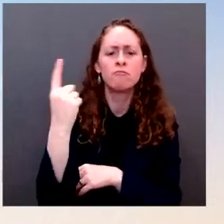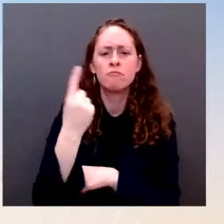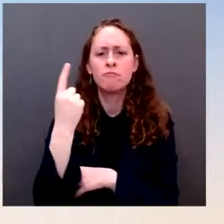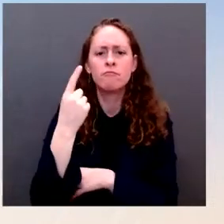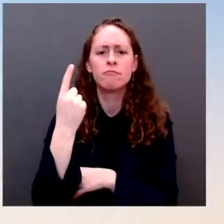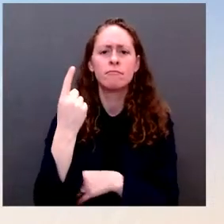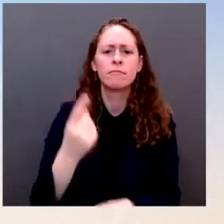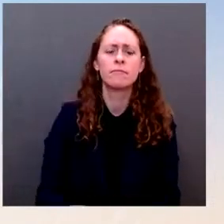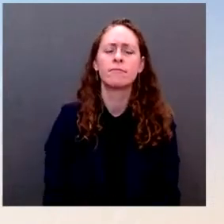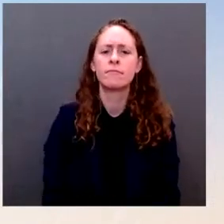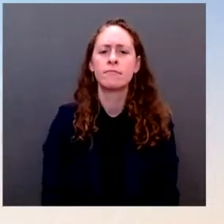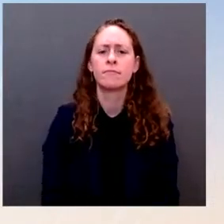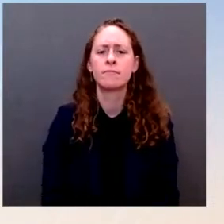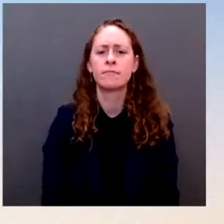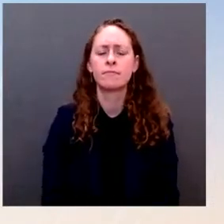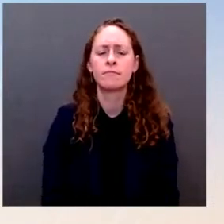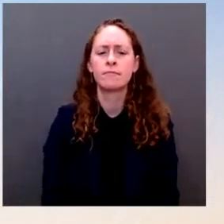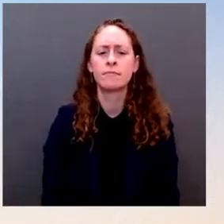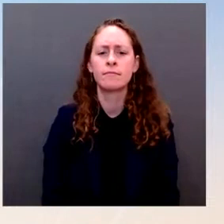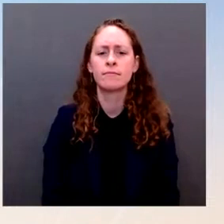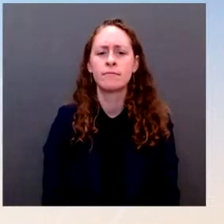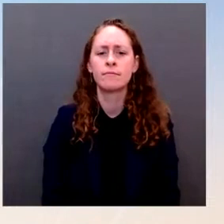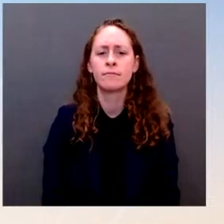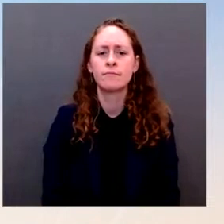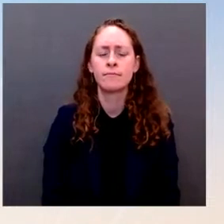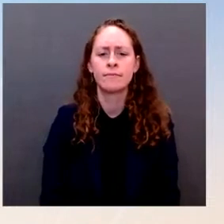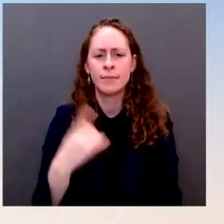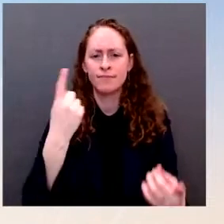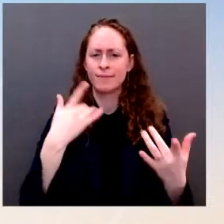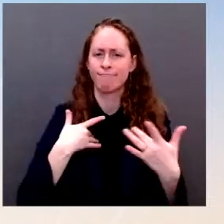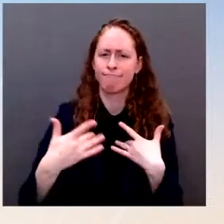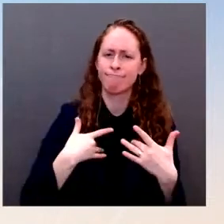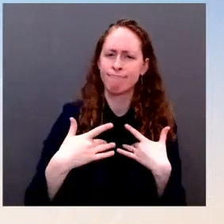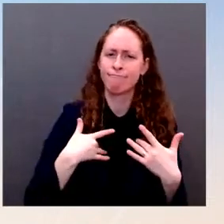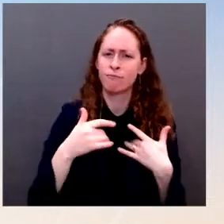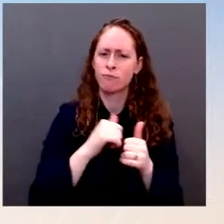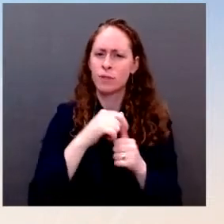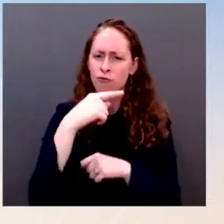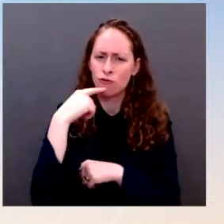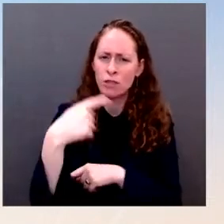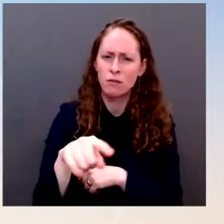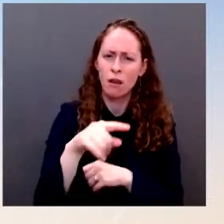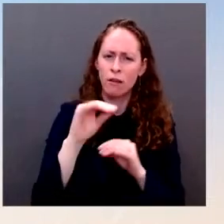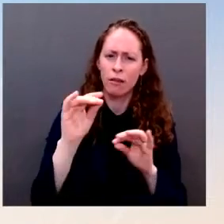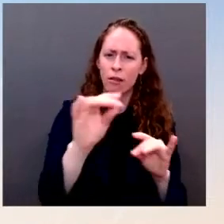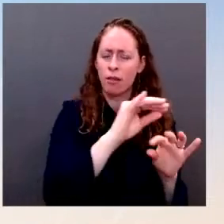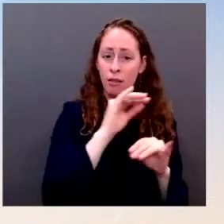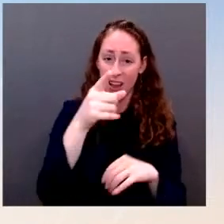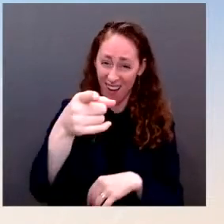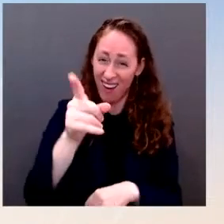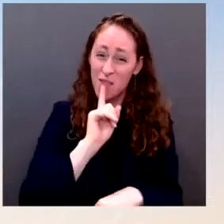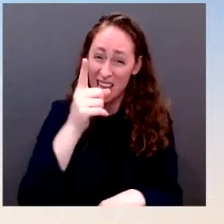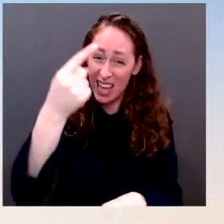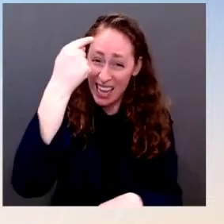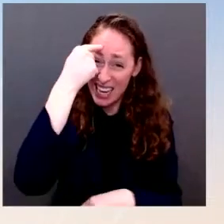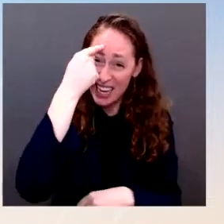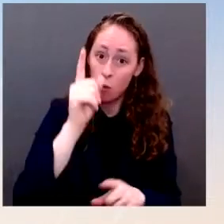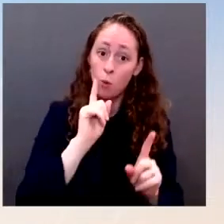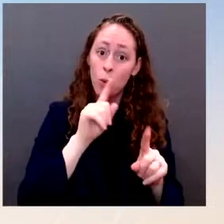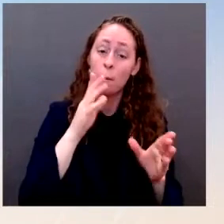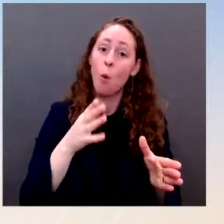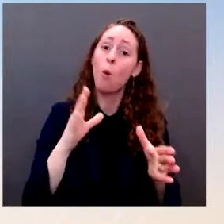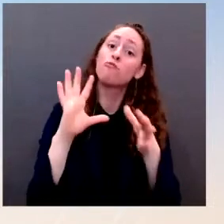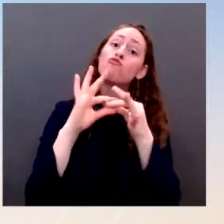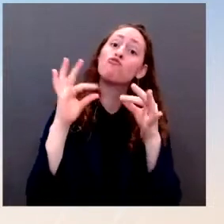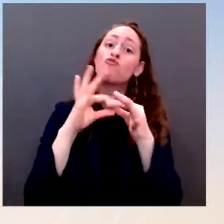believe that journalists are repeating Russian and Islamic State propaganda in pursuing those questions, first of all? And